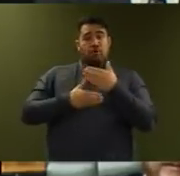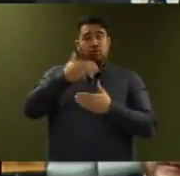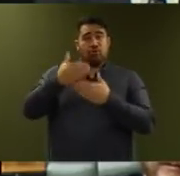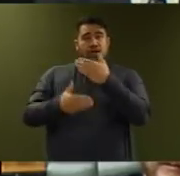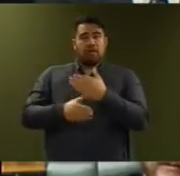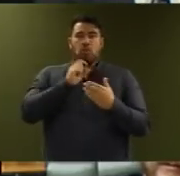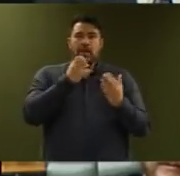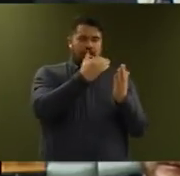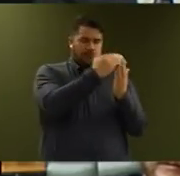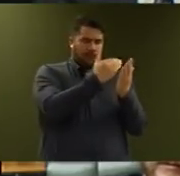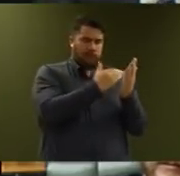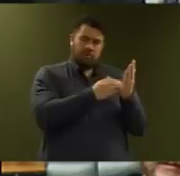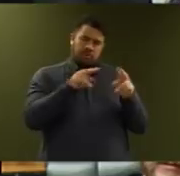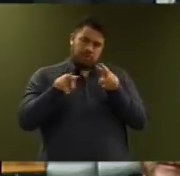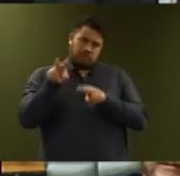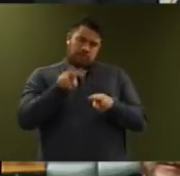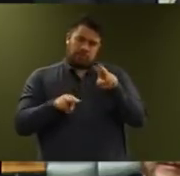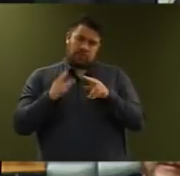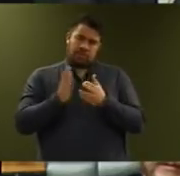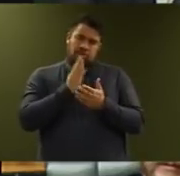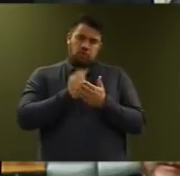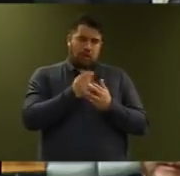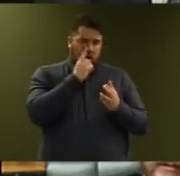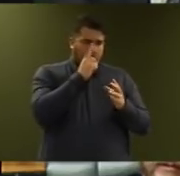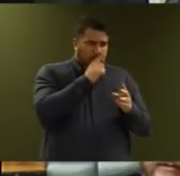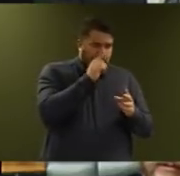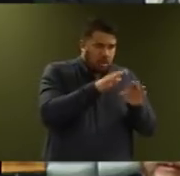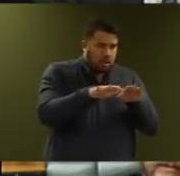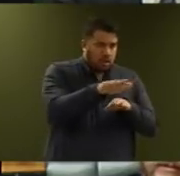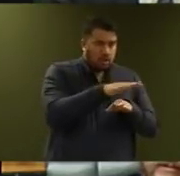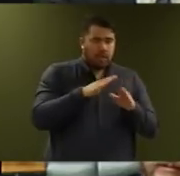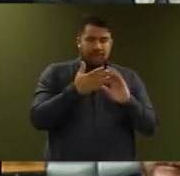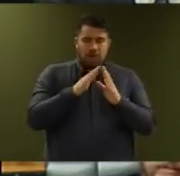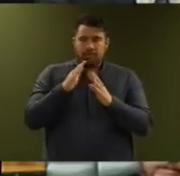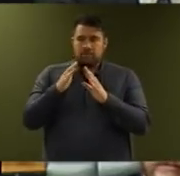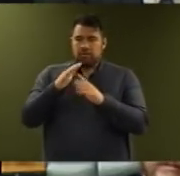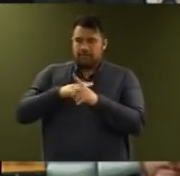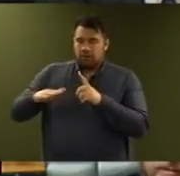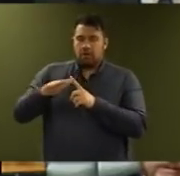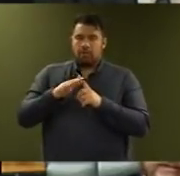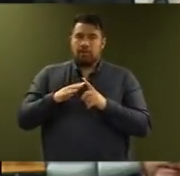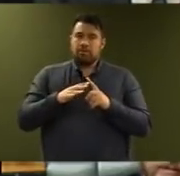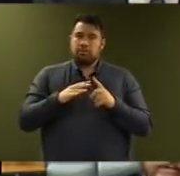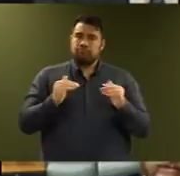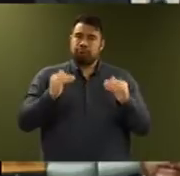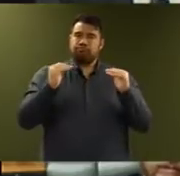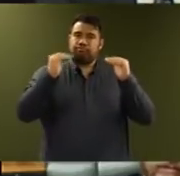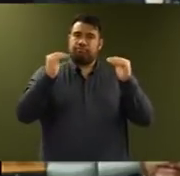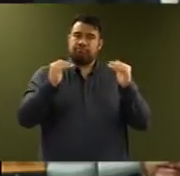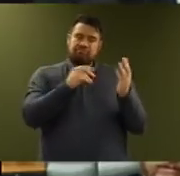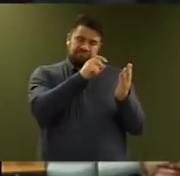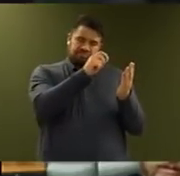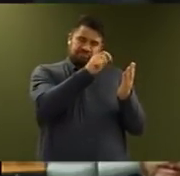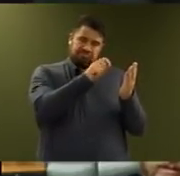highlight the health and wellbeing of our people, our environment and our communities. We will use the Living Standards Framework developed